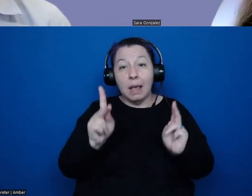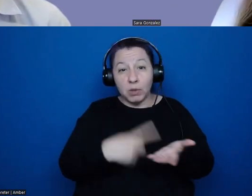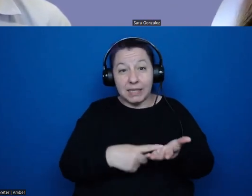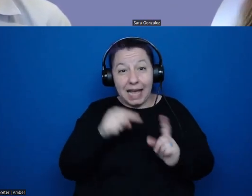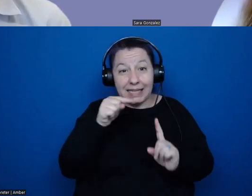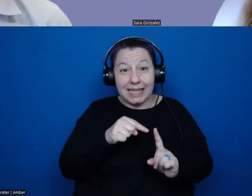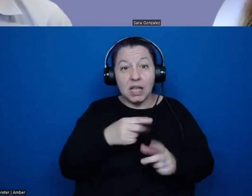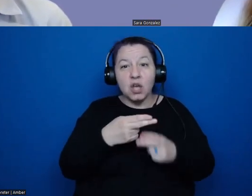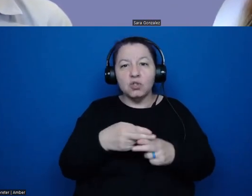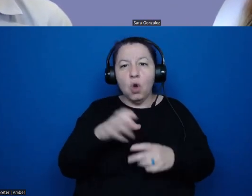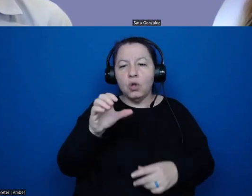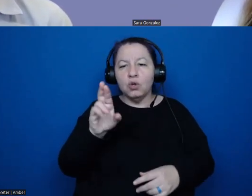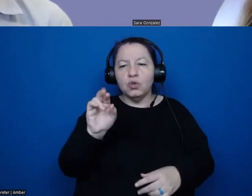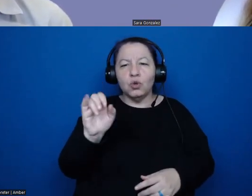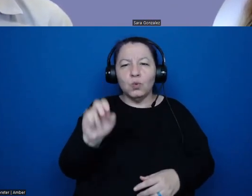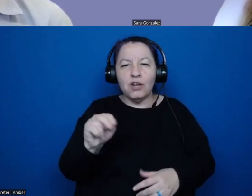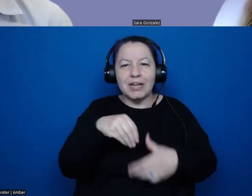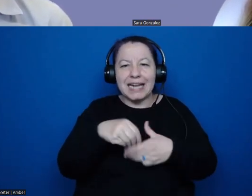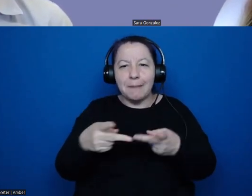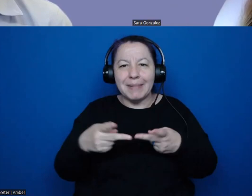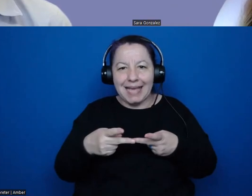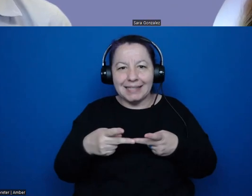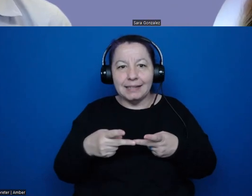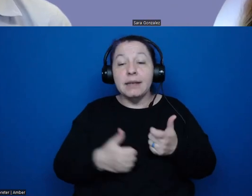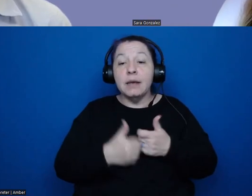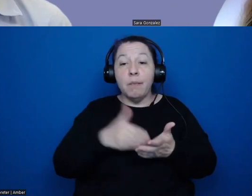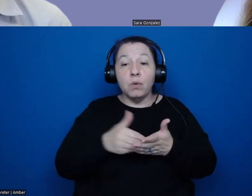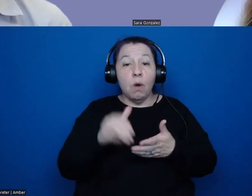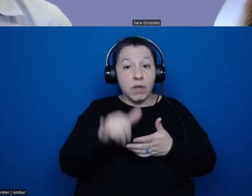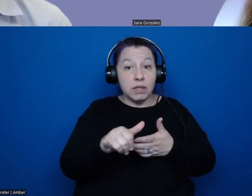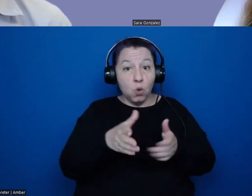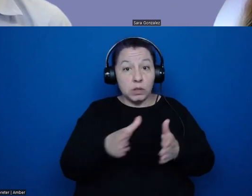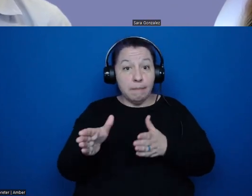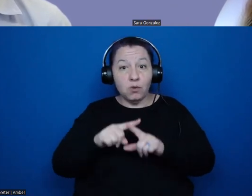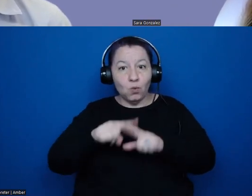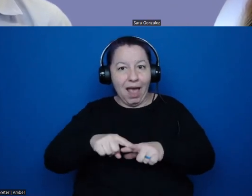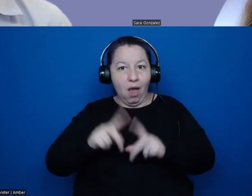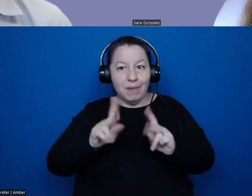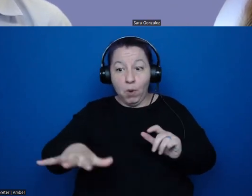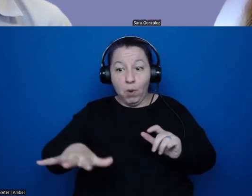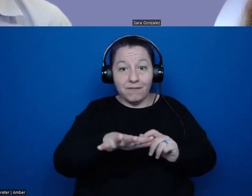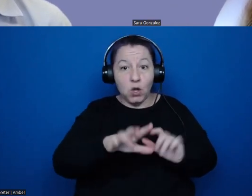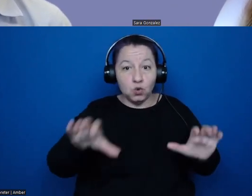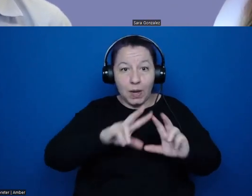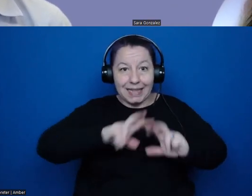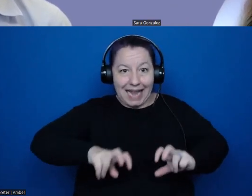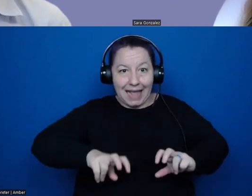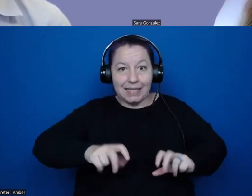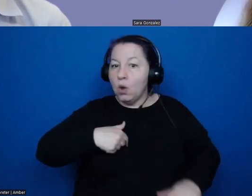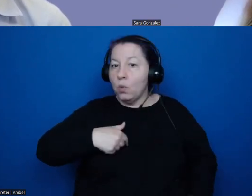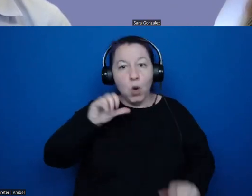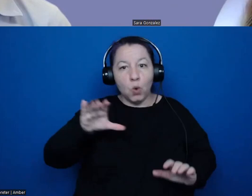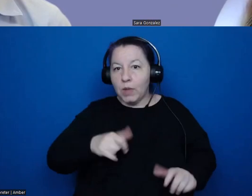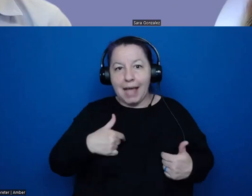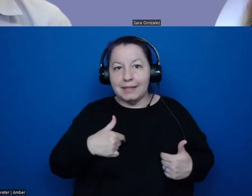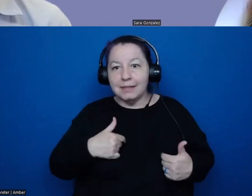place. But most often, those methods rely upon people in the field doing the analysis. We do not do that. And we